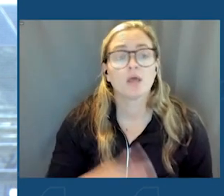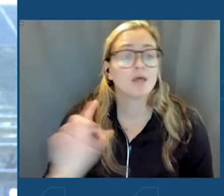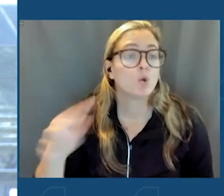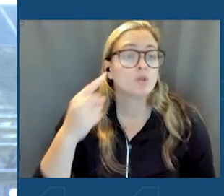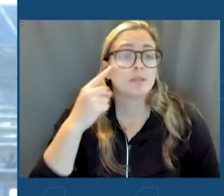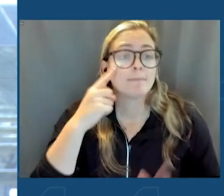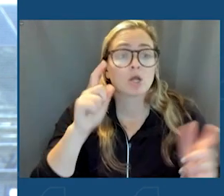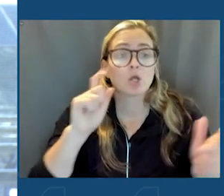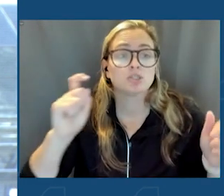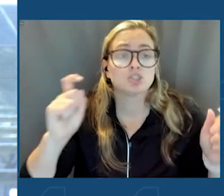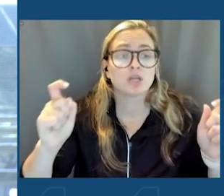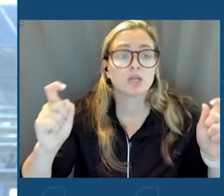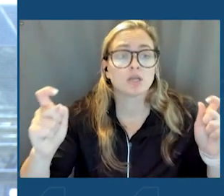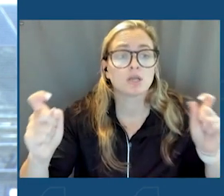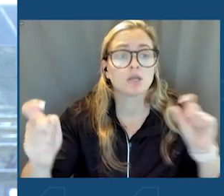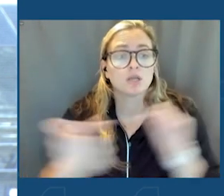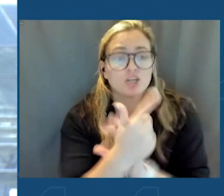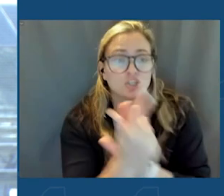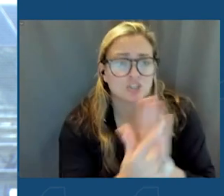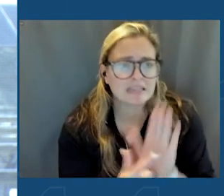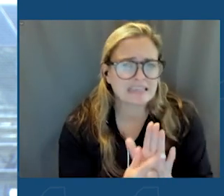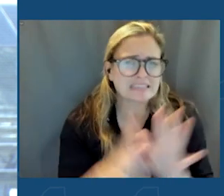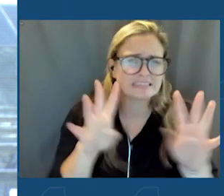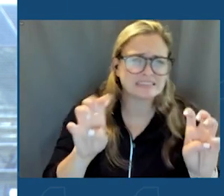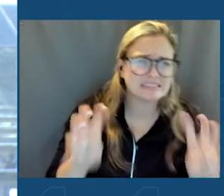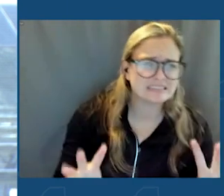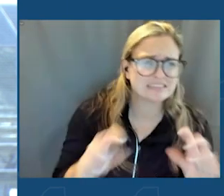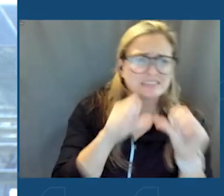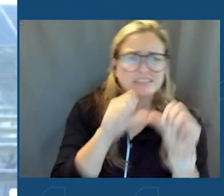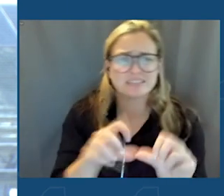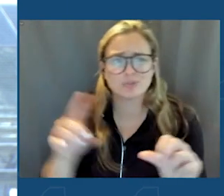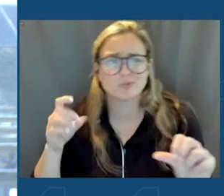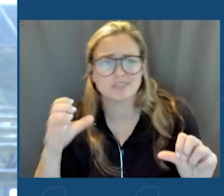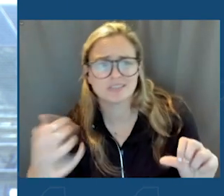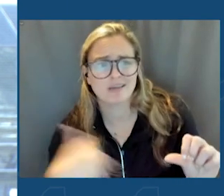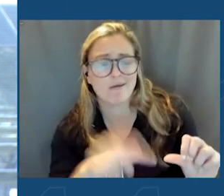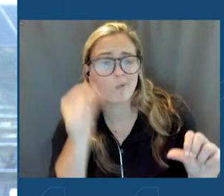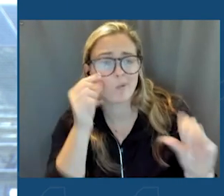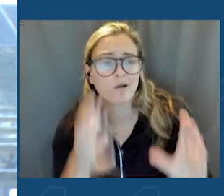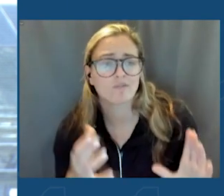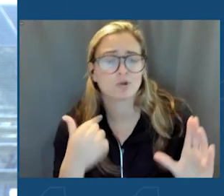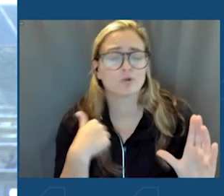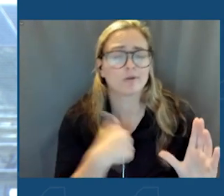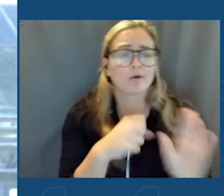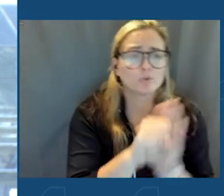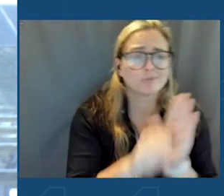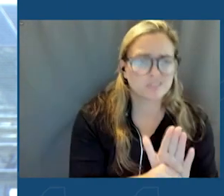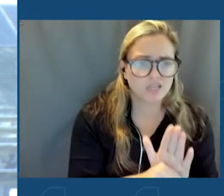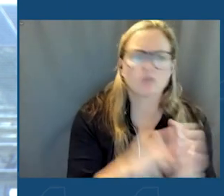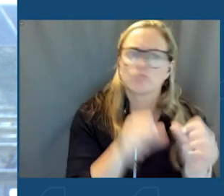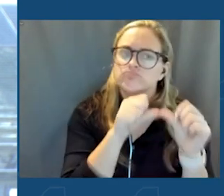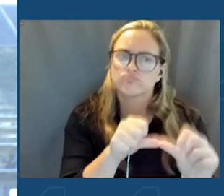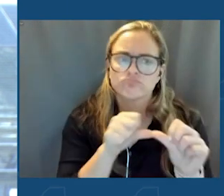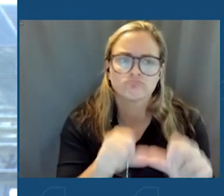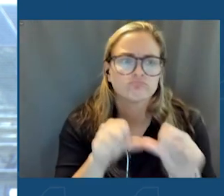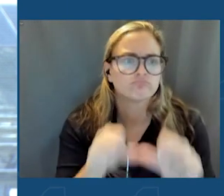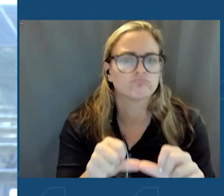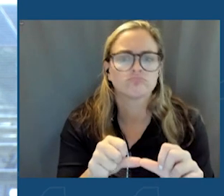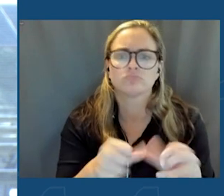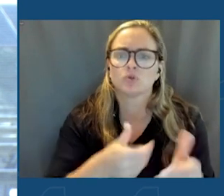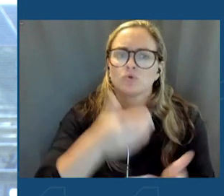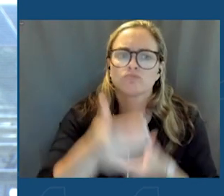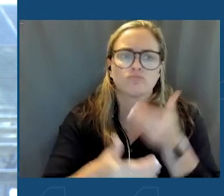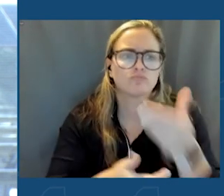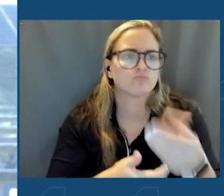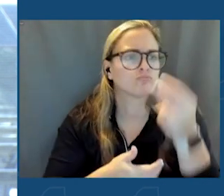and legal uncertainty persists in D.C., our governors and our states will be the ones who are continuing to move full speed